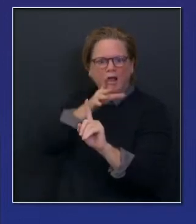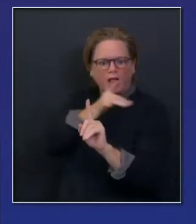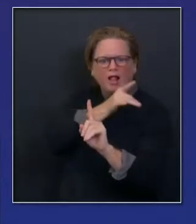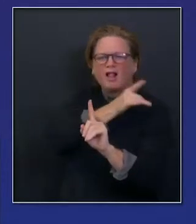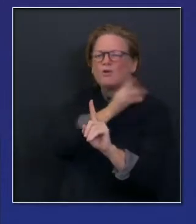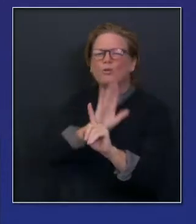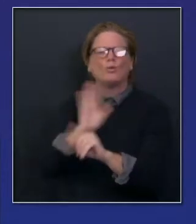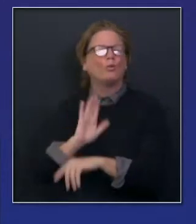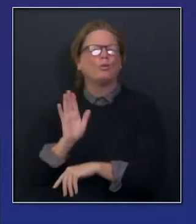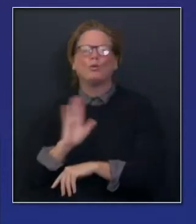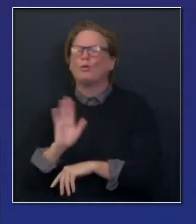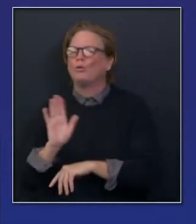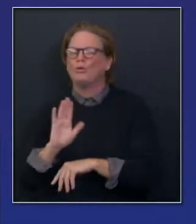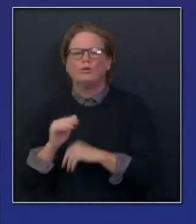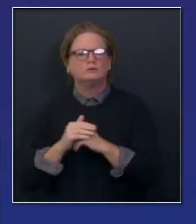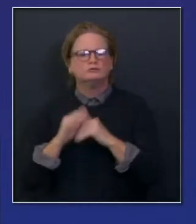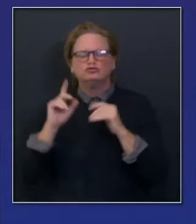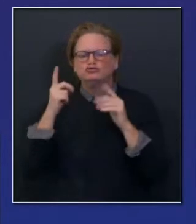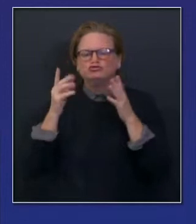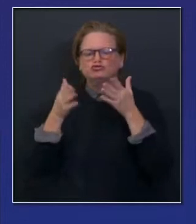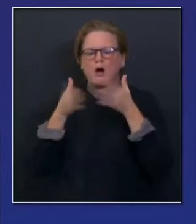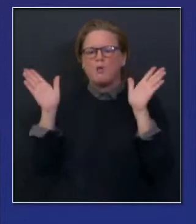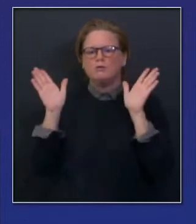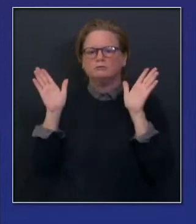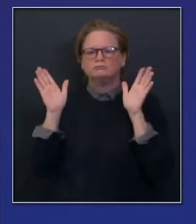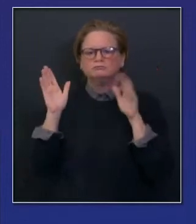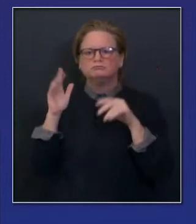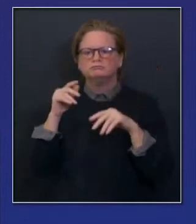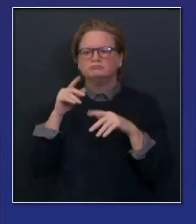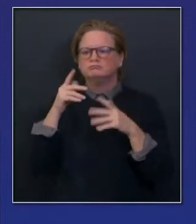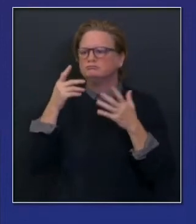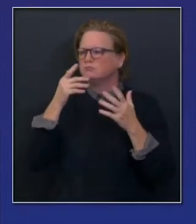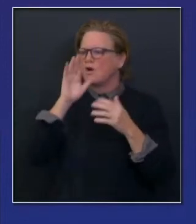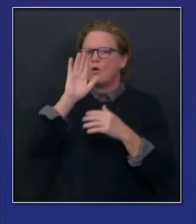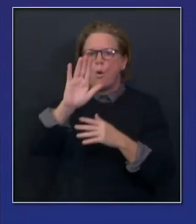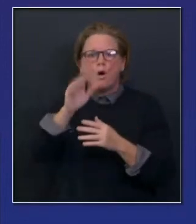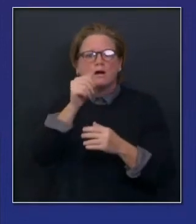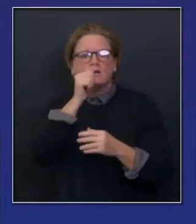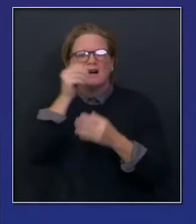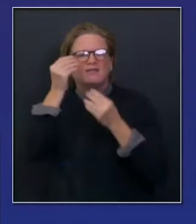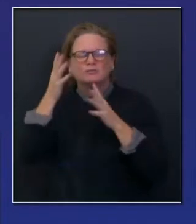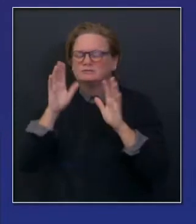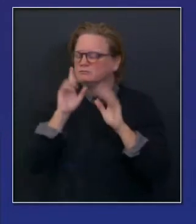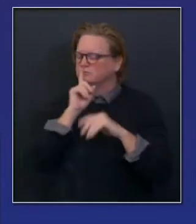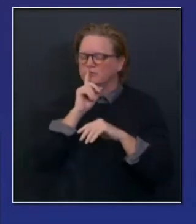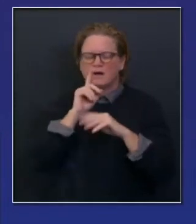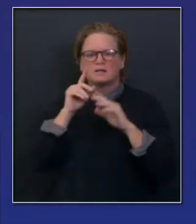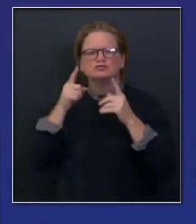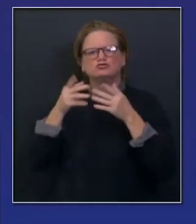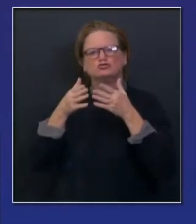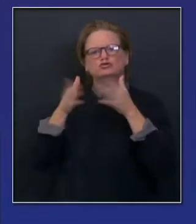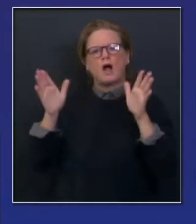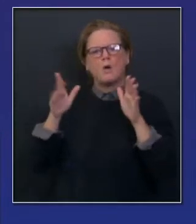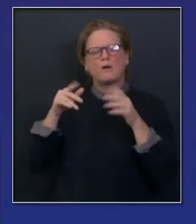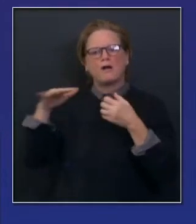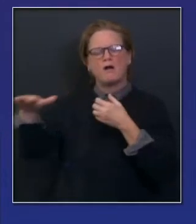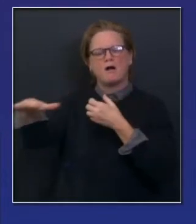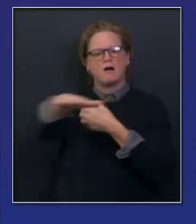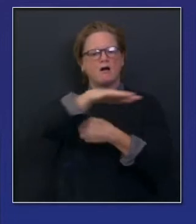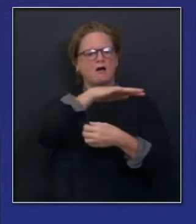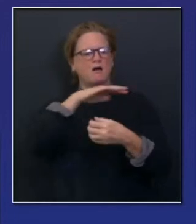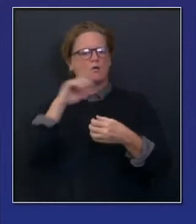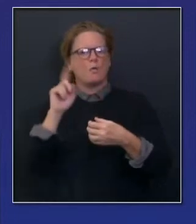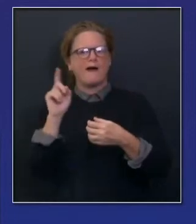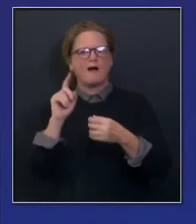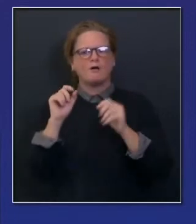have a lot of trust building to do on that point. But I encourage you to learn about those things. And, you know, six and half million people have